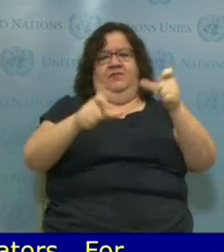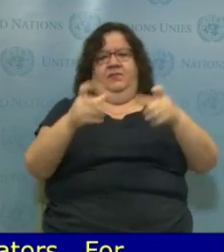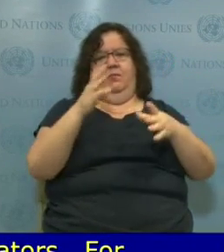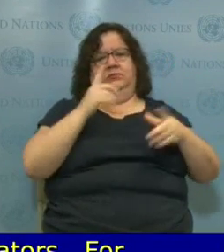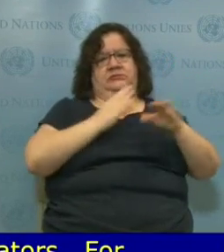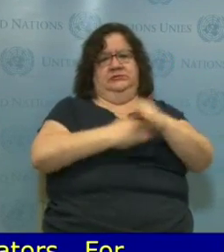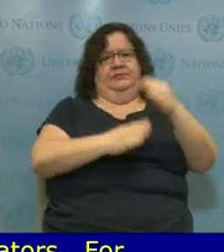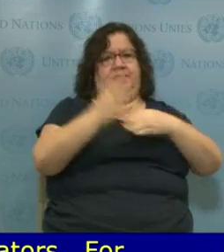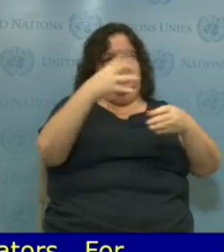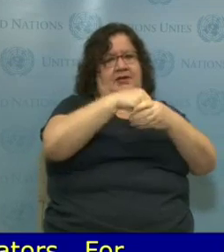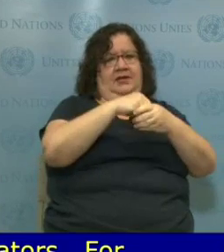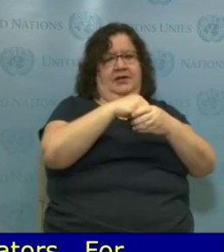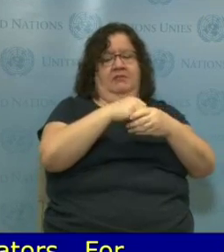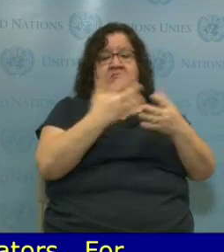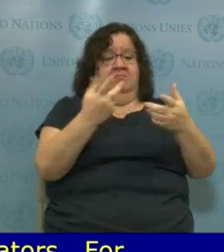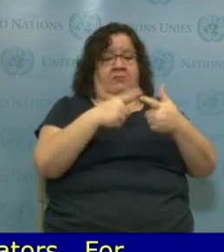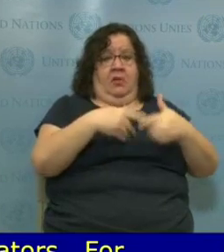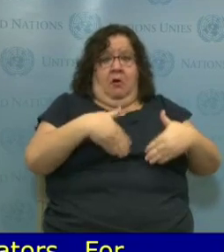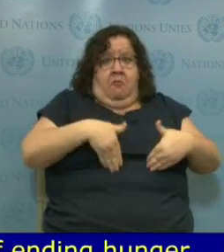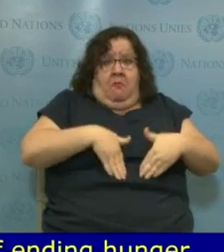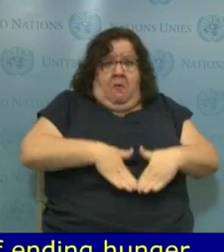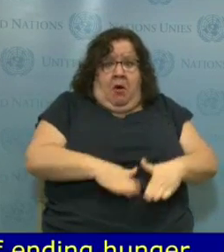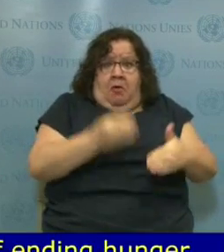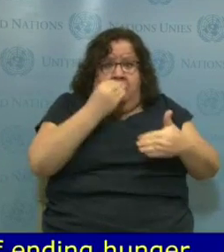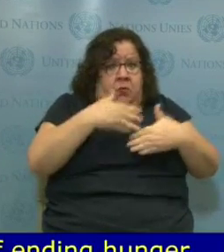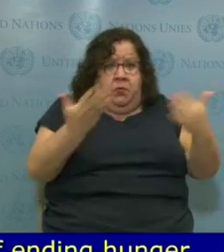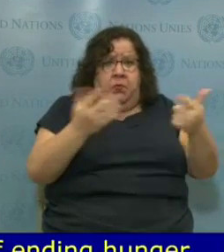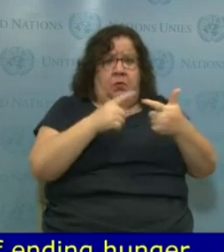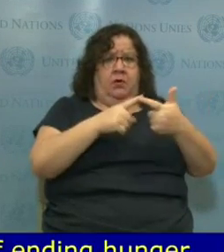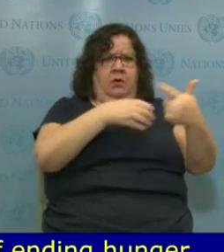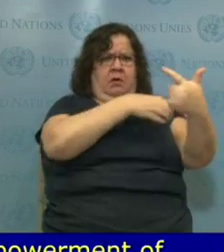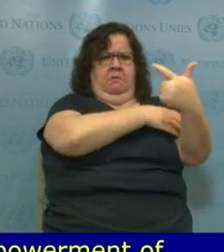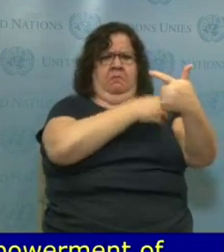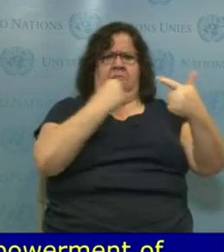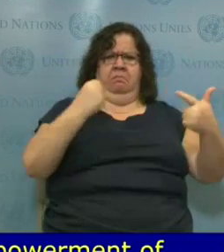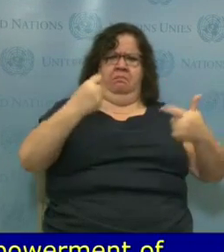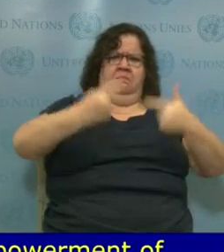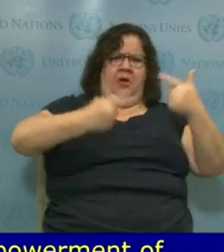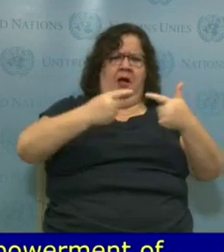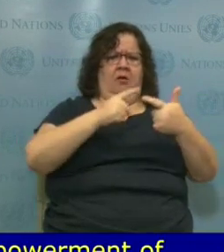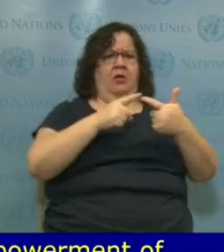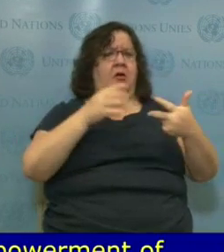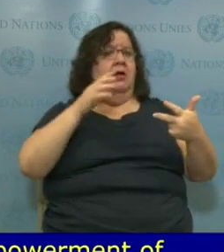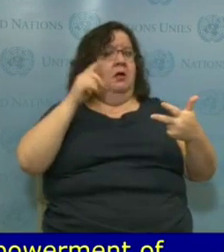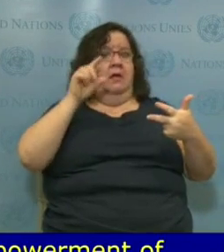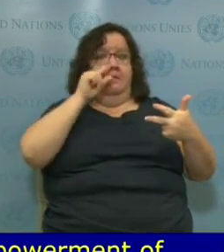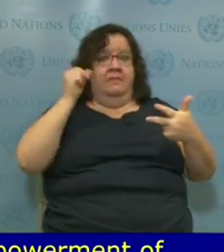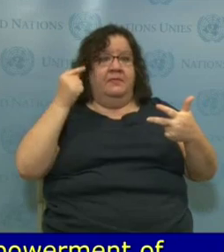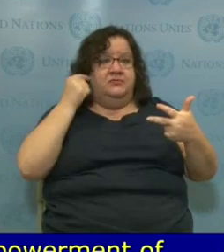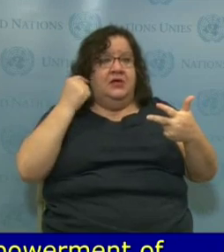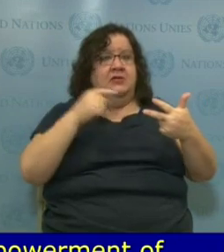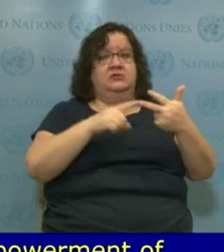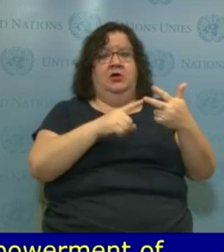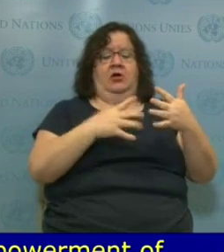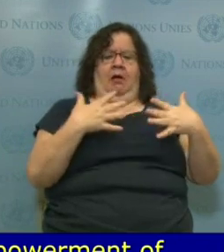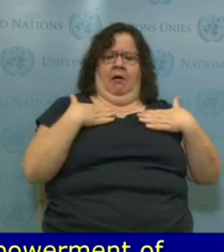with disabilities, which includes access to sexual reproductive health care and family planning.